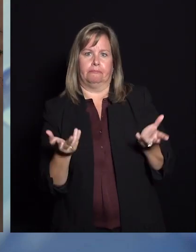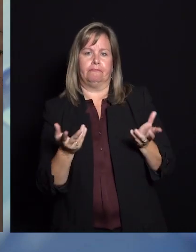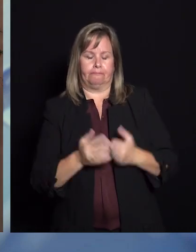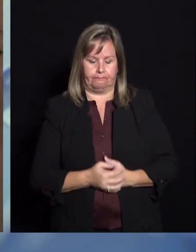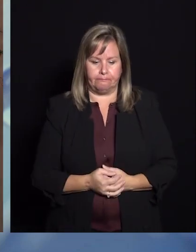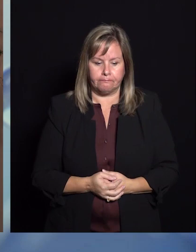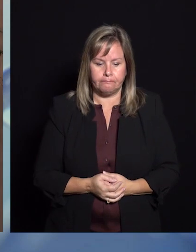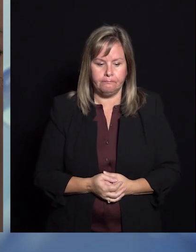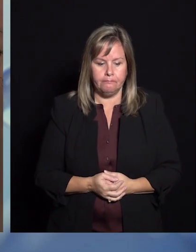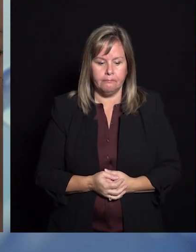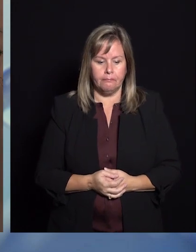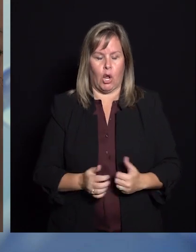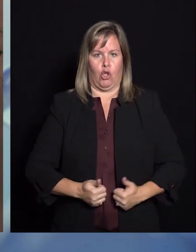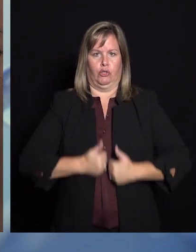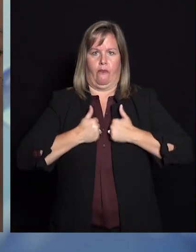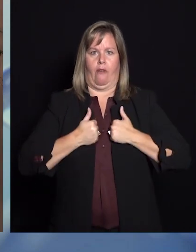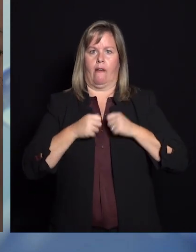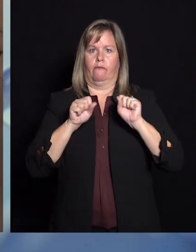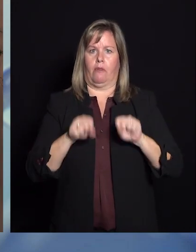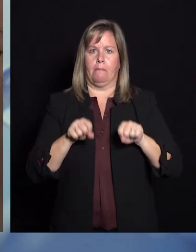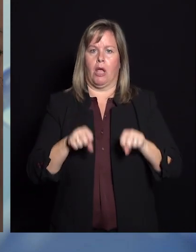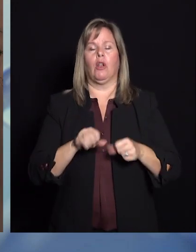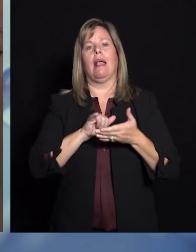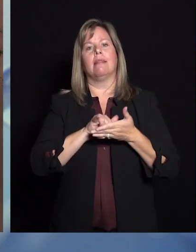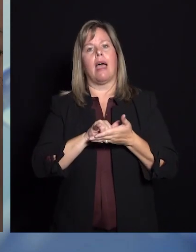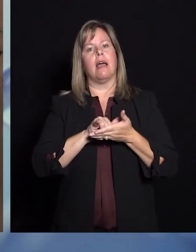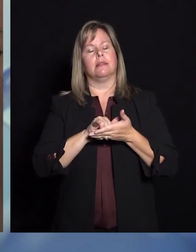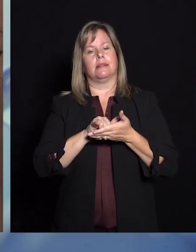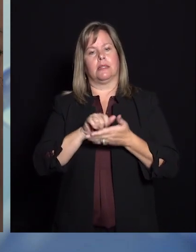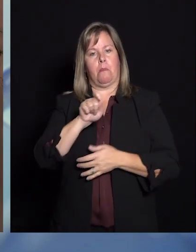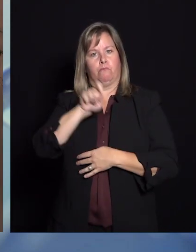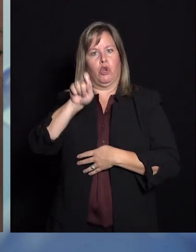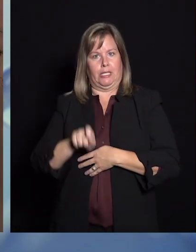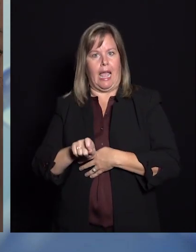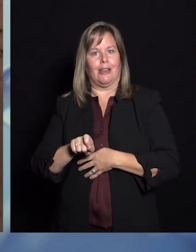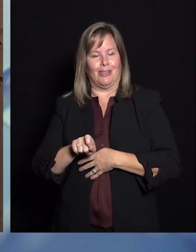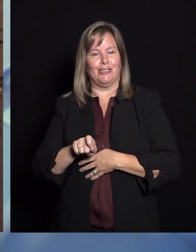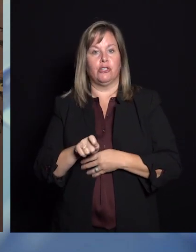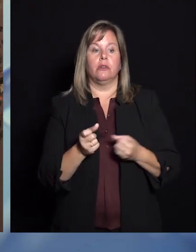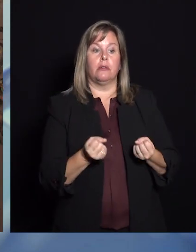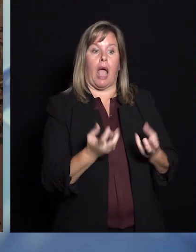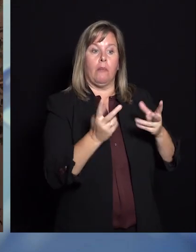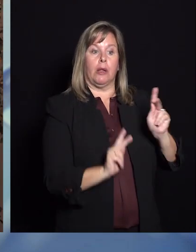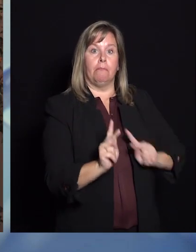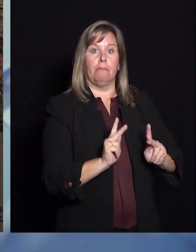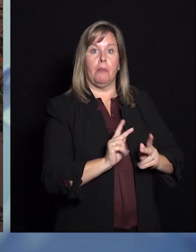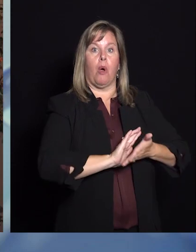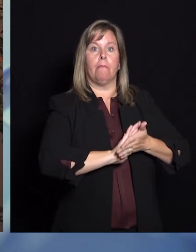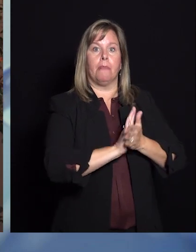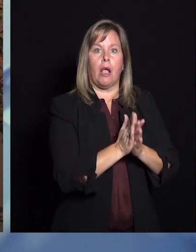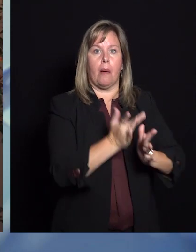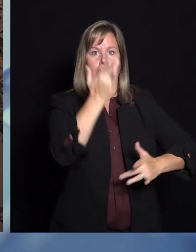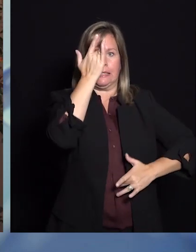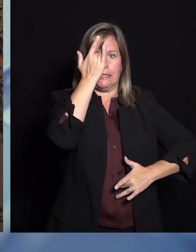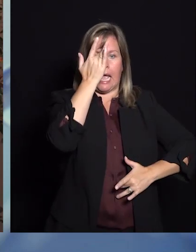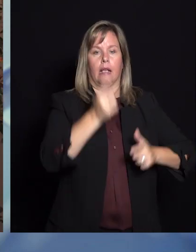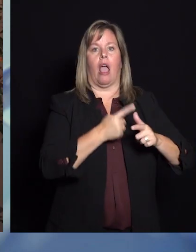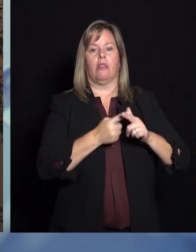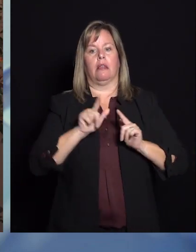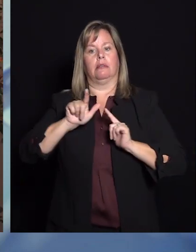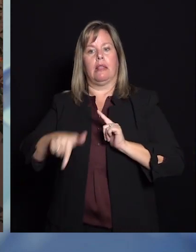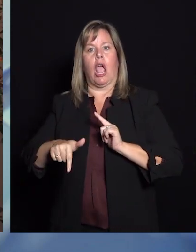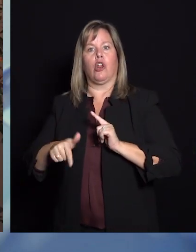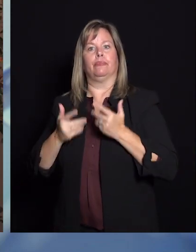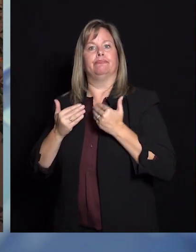do mean. So survivability is a rate, a percentage of the people who become infected who survive.